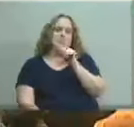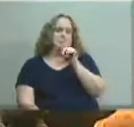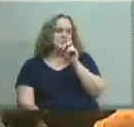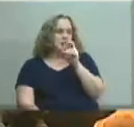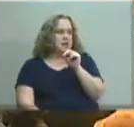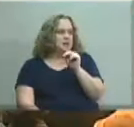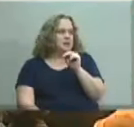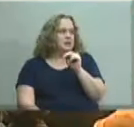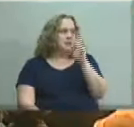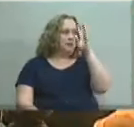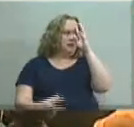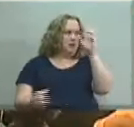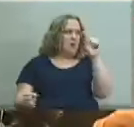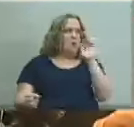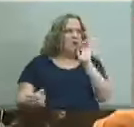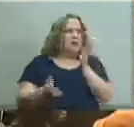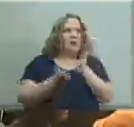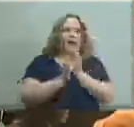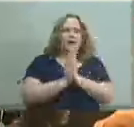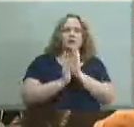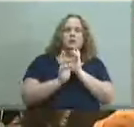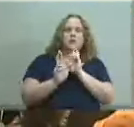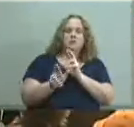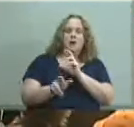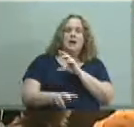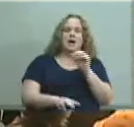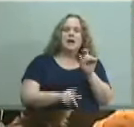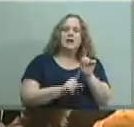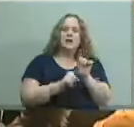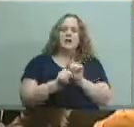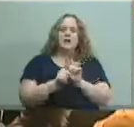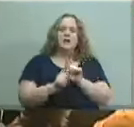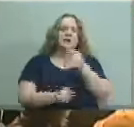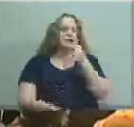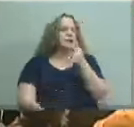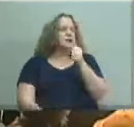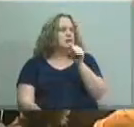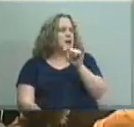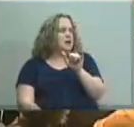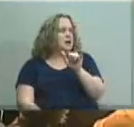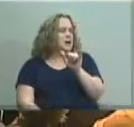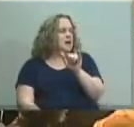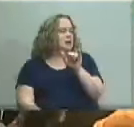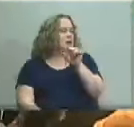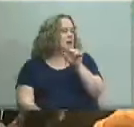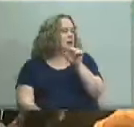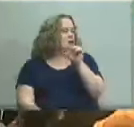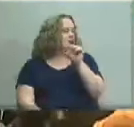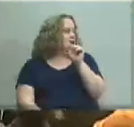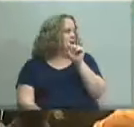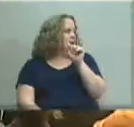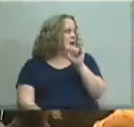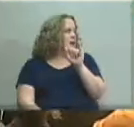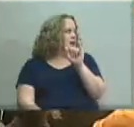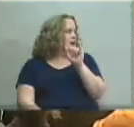be asked to respond to you next is gay adelman gay are you here yes